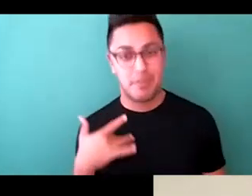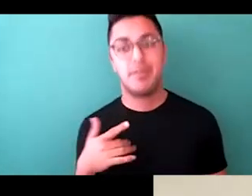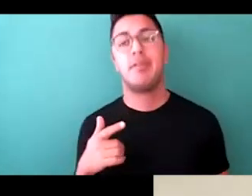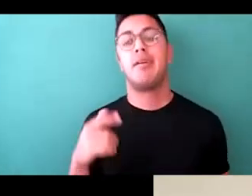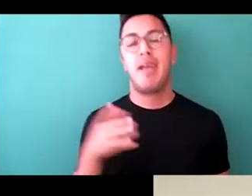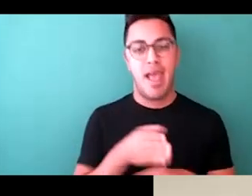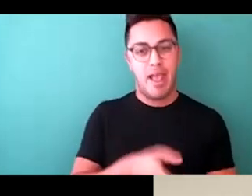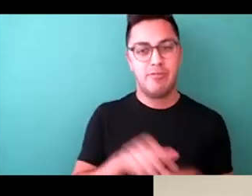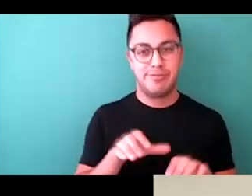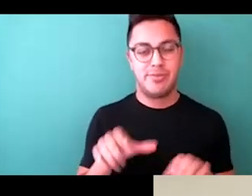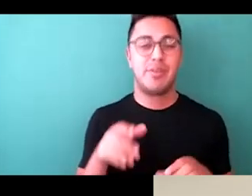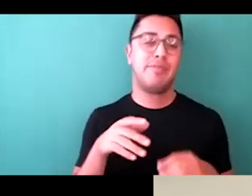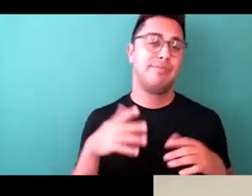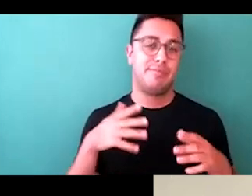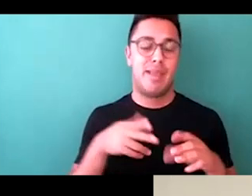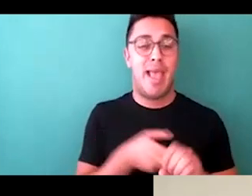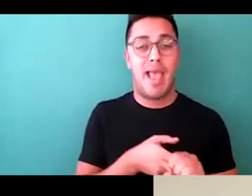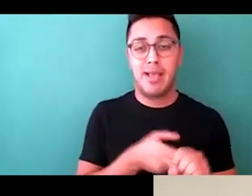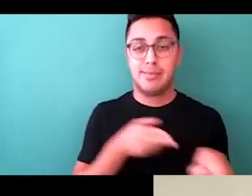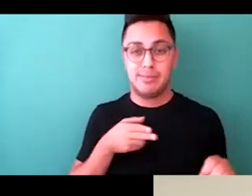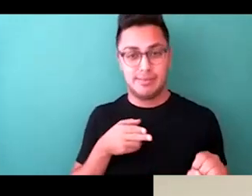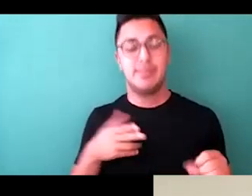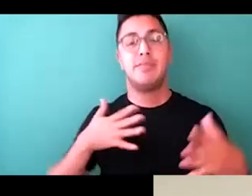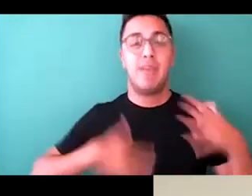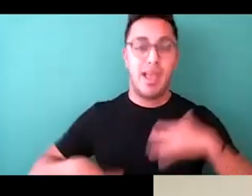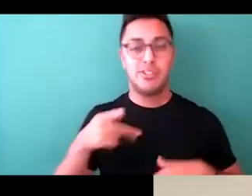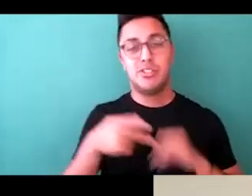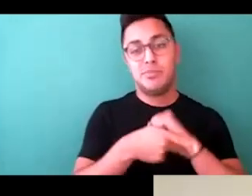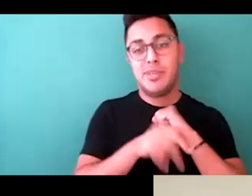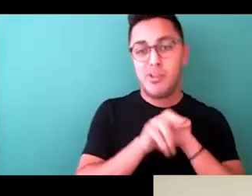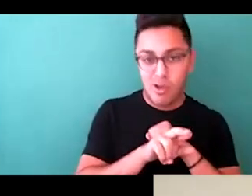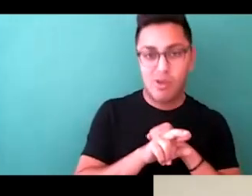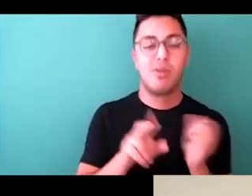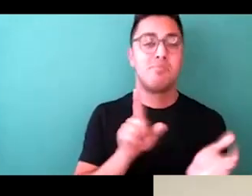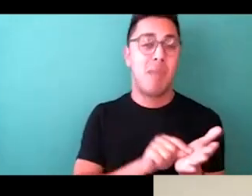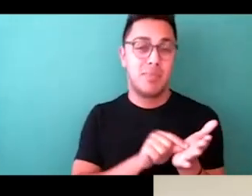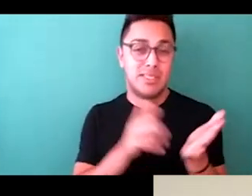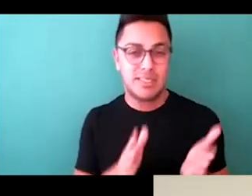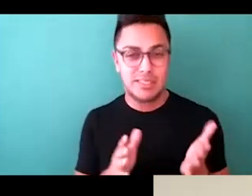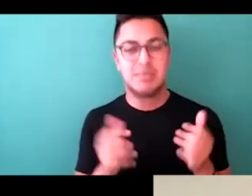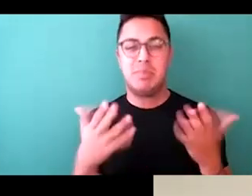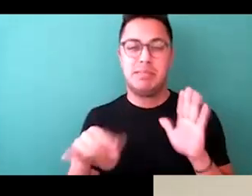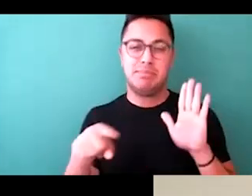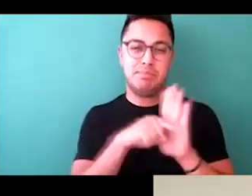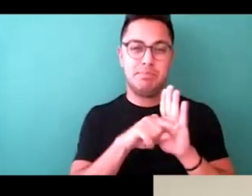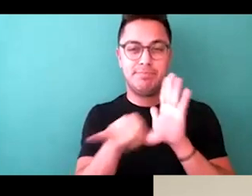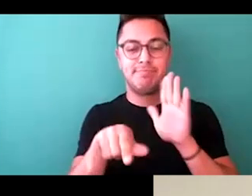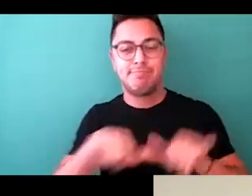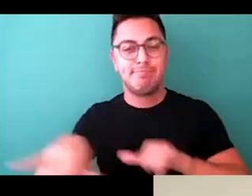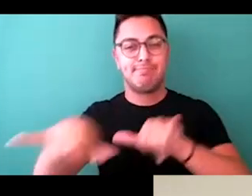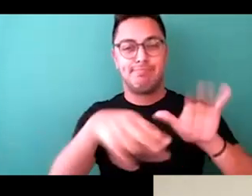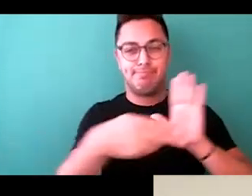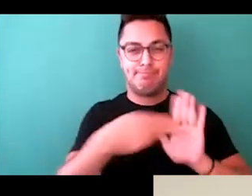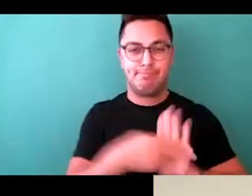career as a publicist where I saw that there was way too many stigma, stereotypes, and discrimination in the